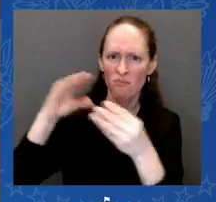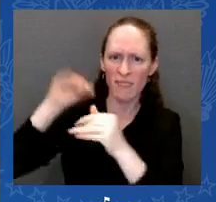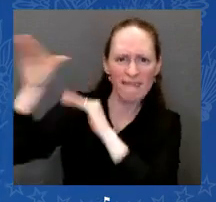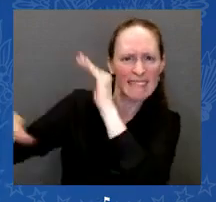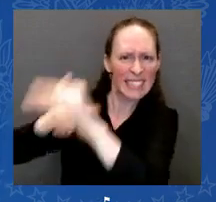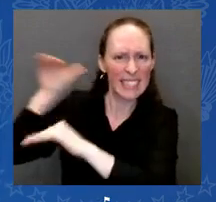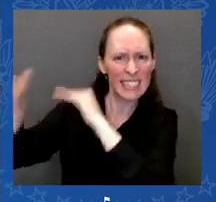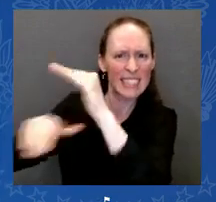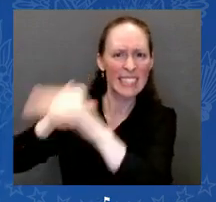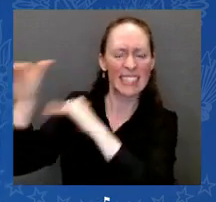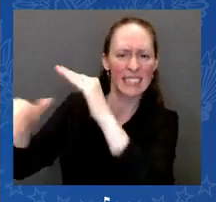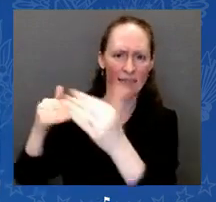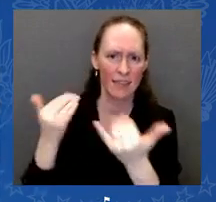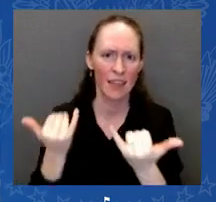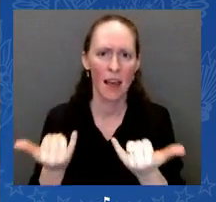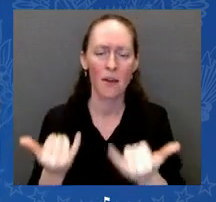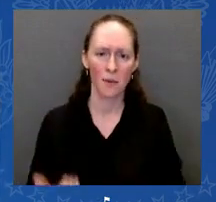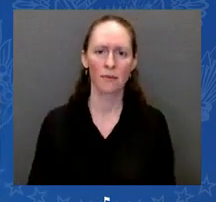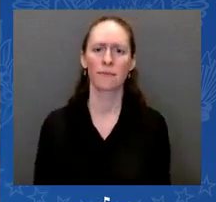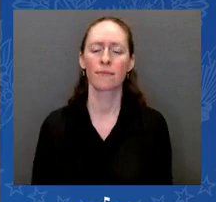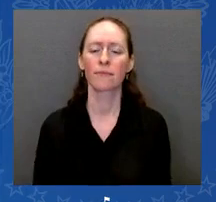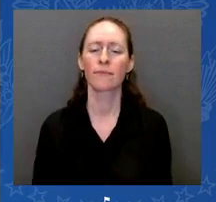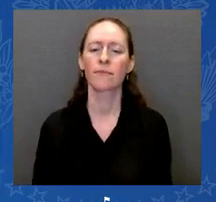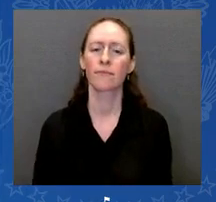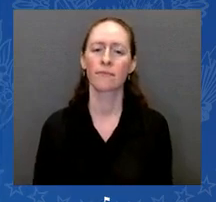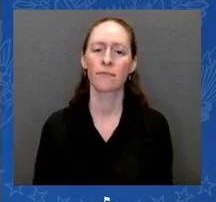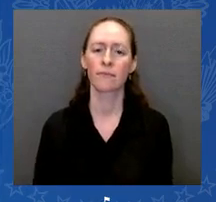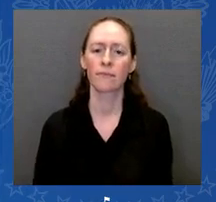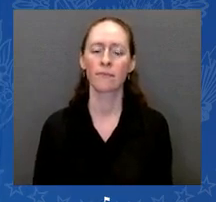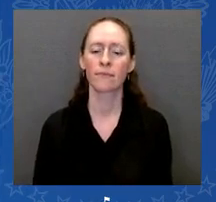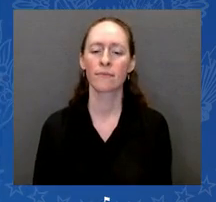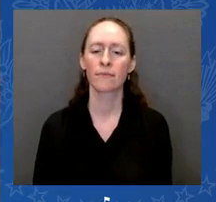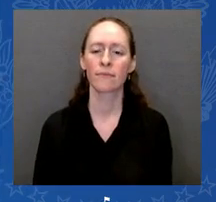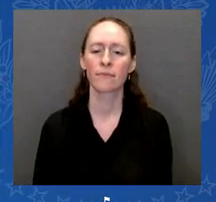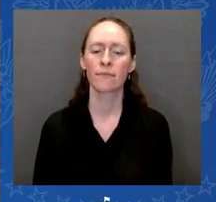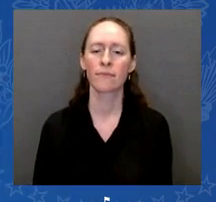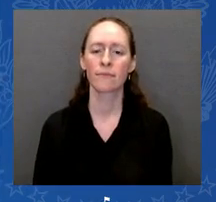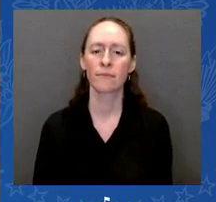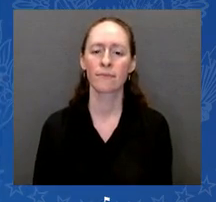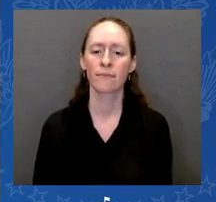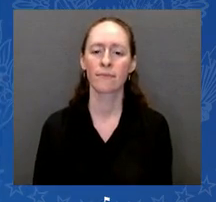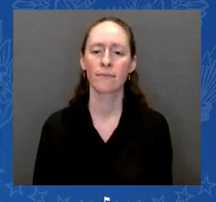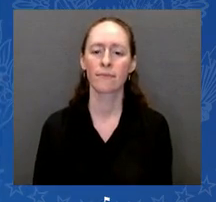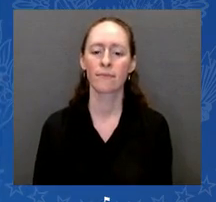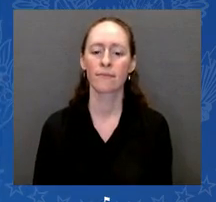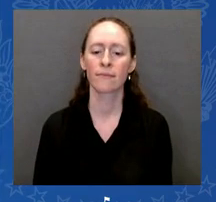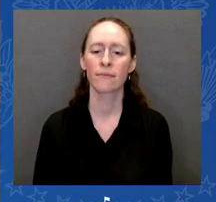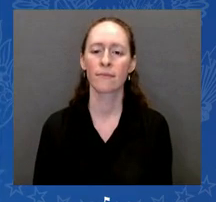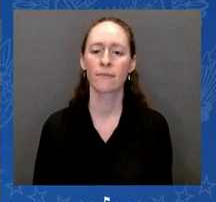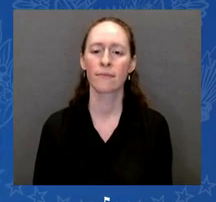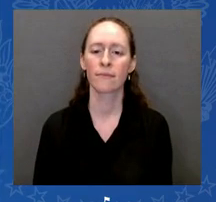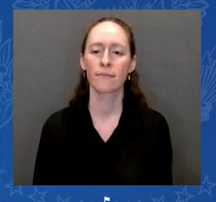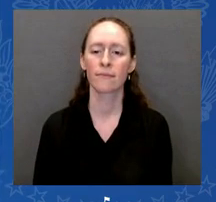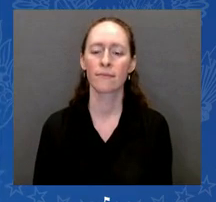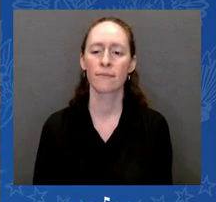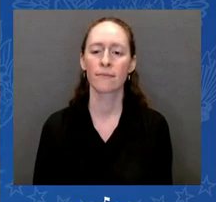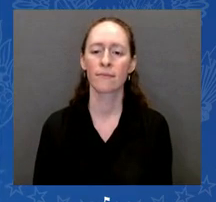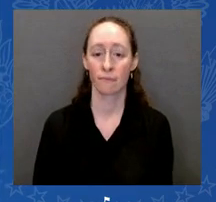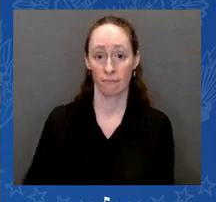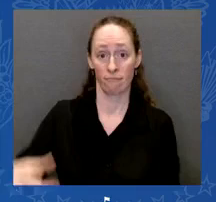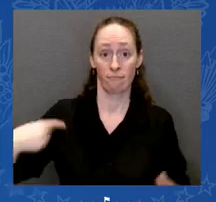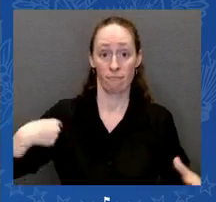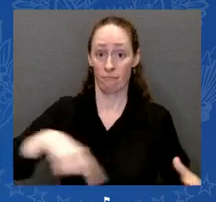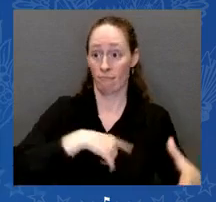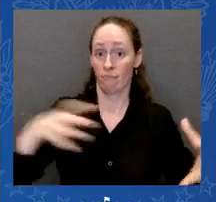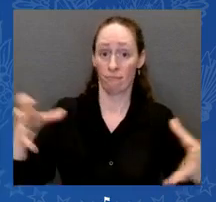and over 100 partners, we thank each one of you here in this church and those of you watching this vigil